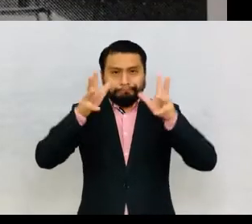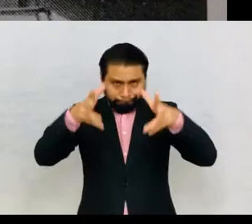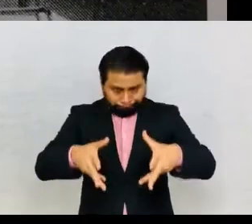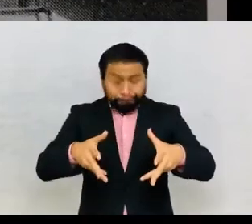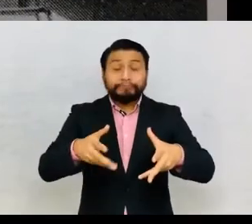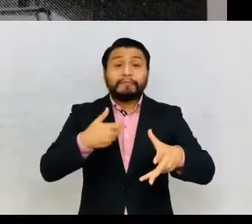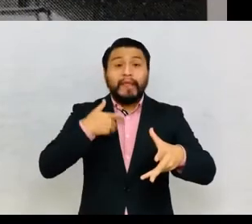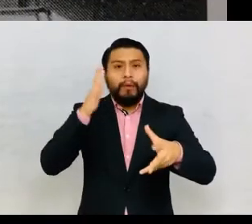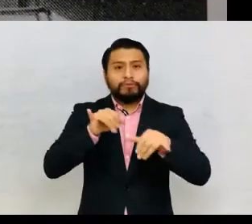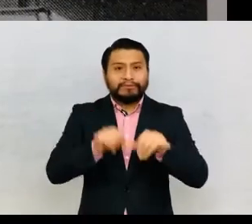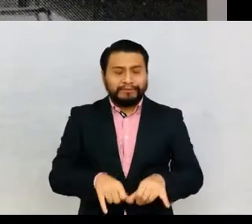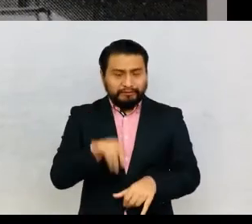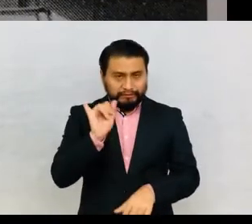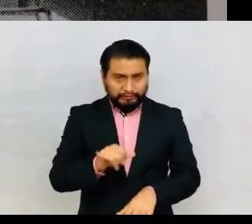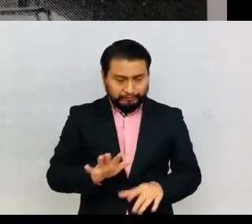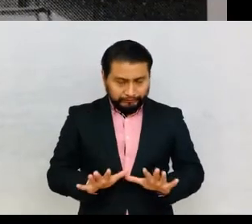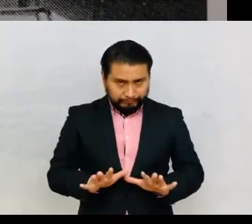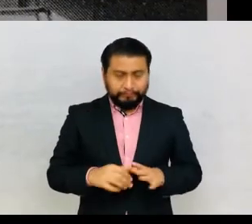I'm going to stay here.